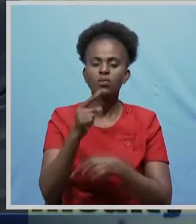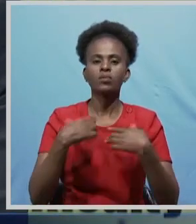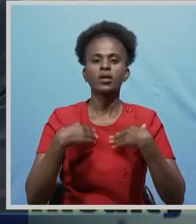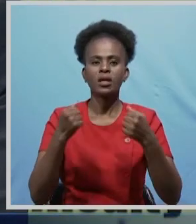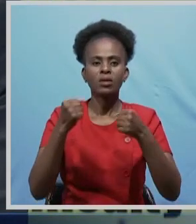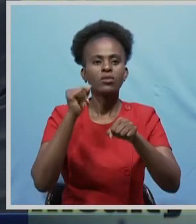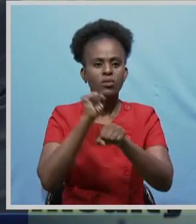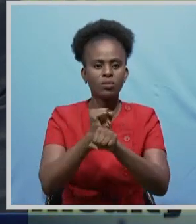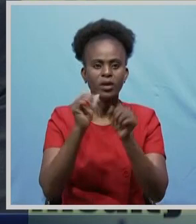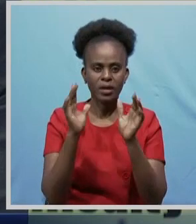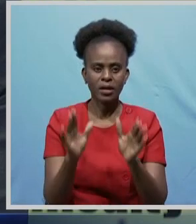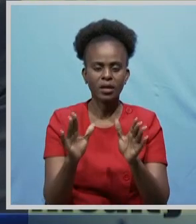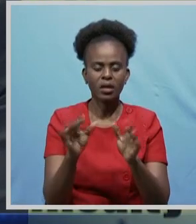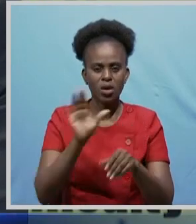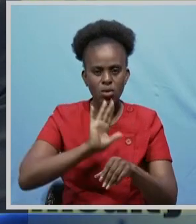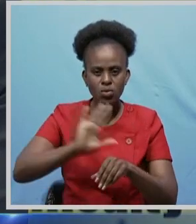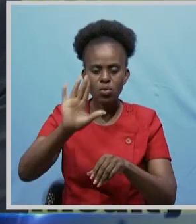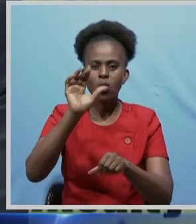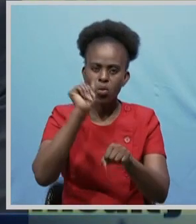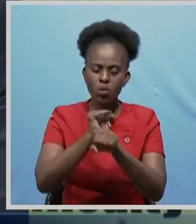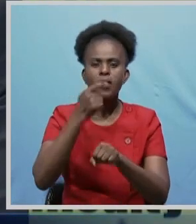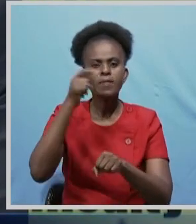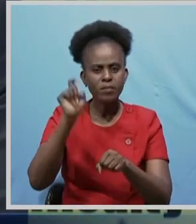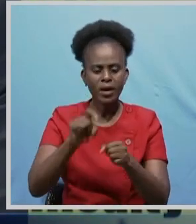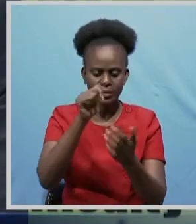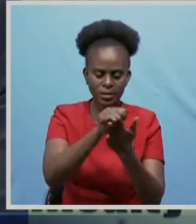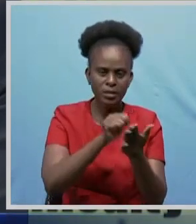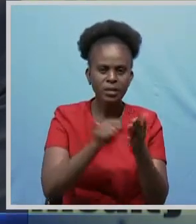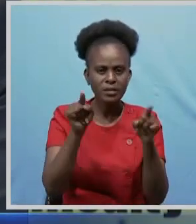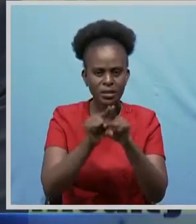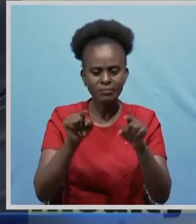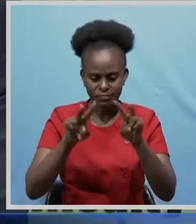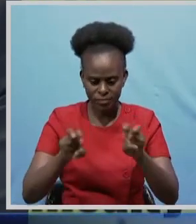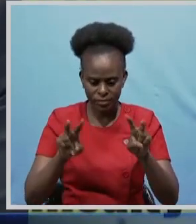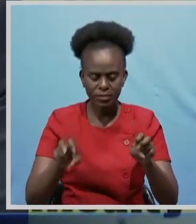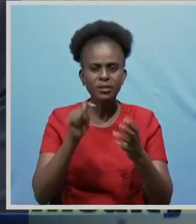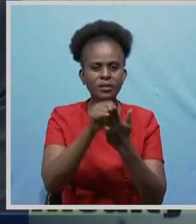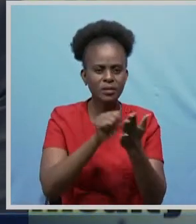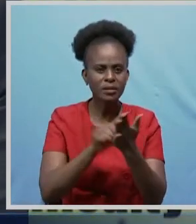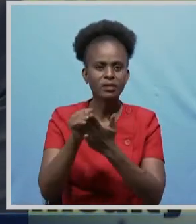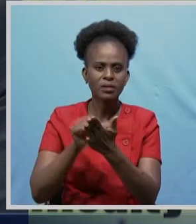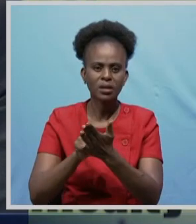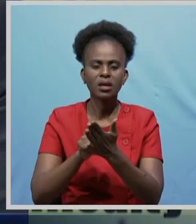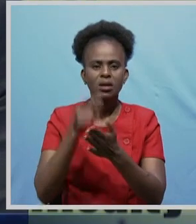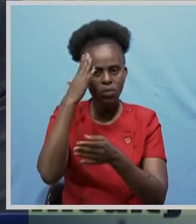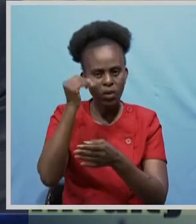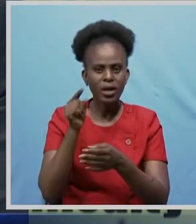workers do mass screening and targeted testing in all the hotspots.